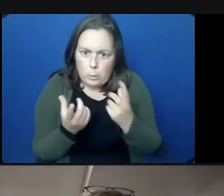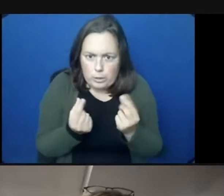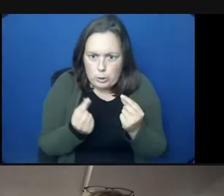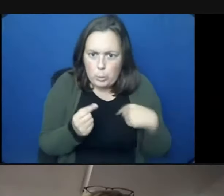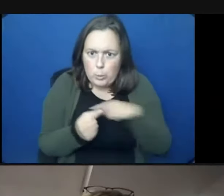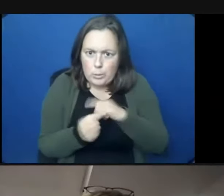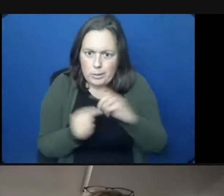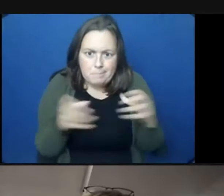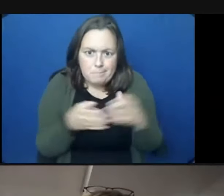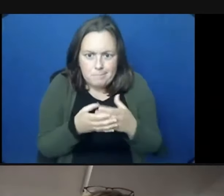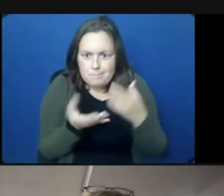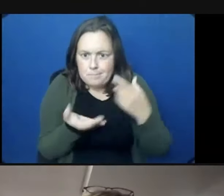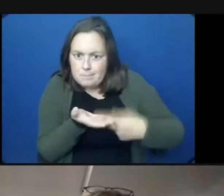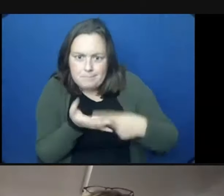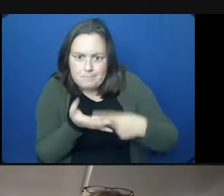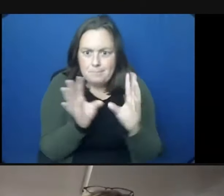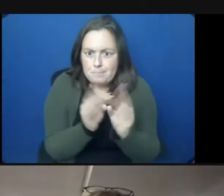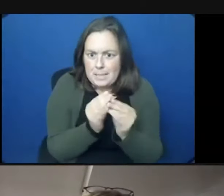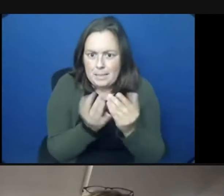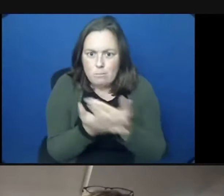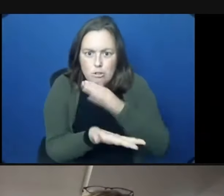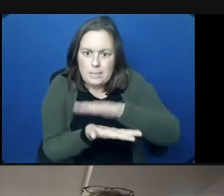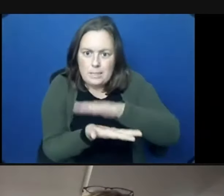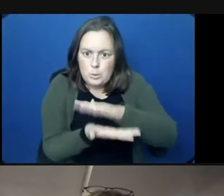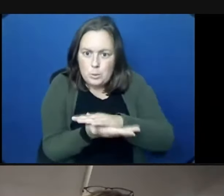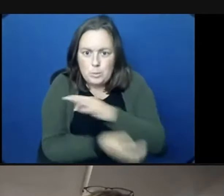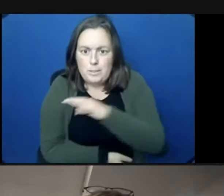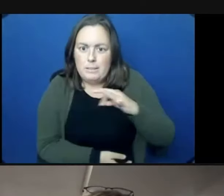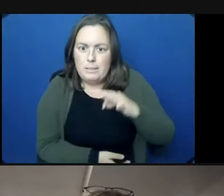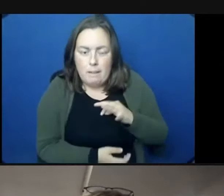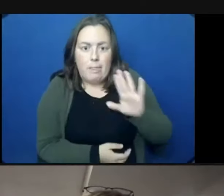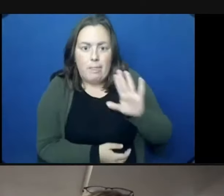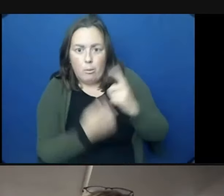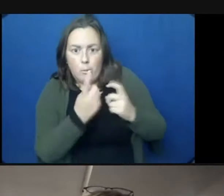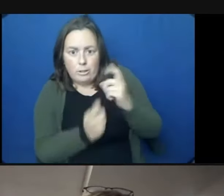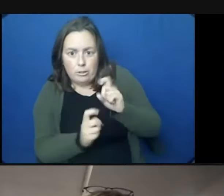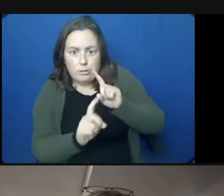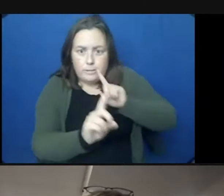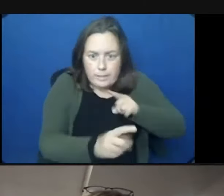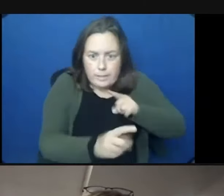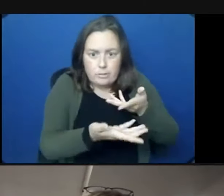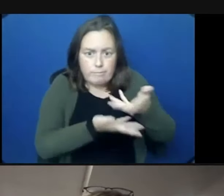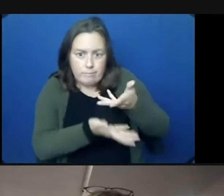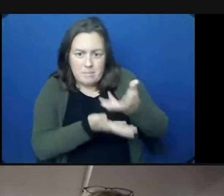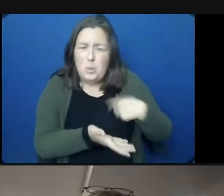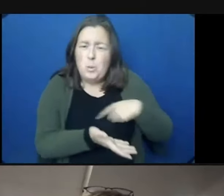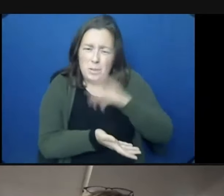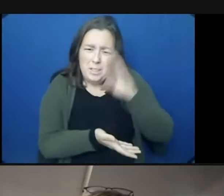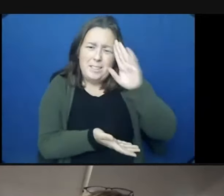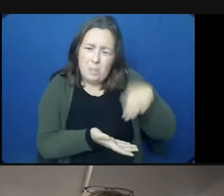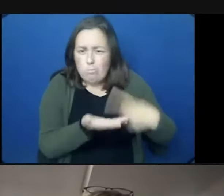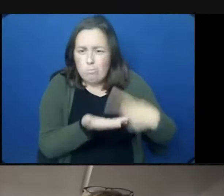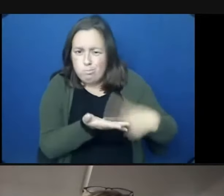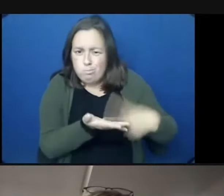several times to understand their questions and get their answers. I know that this topic has been discussed before, but